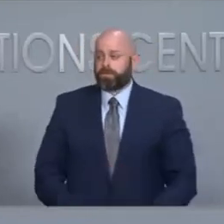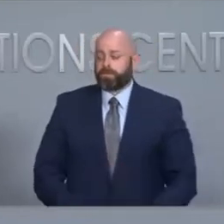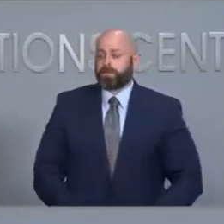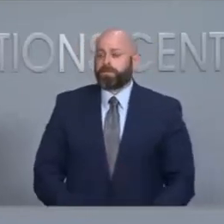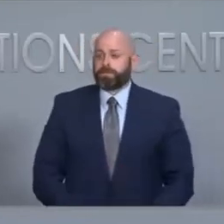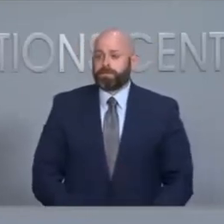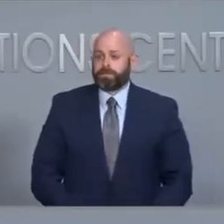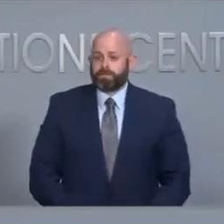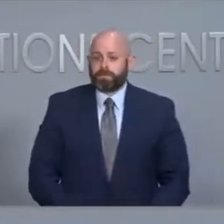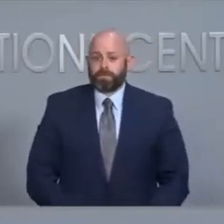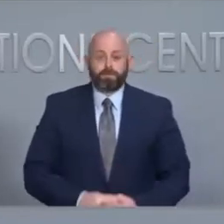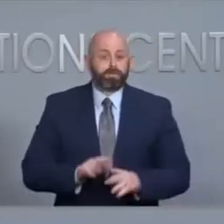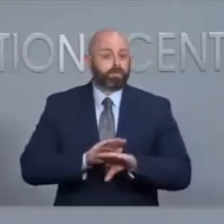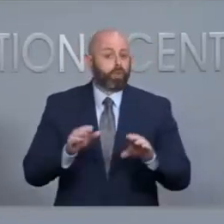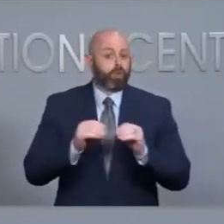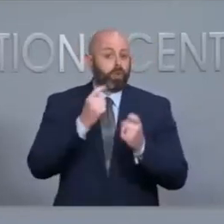all